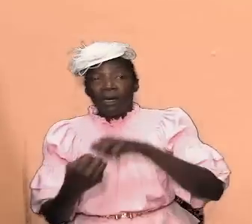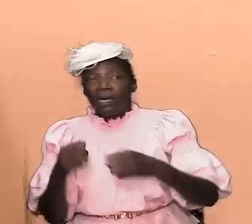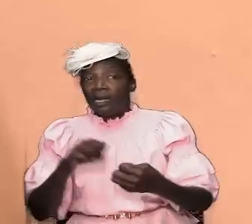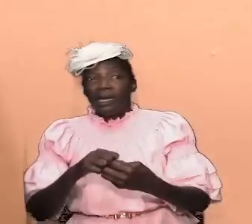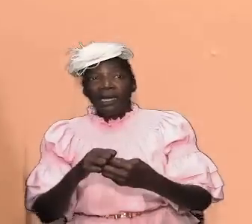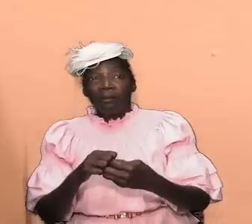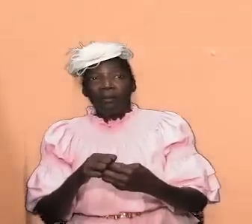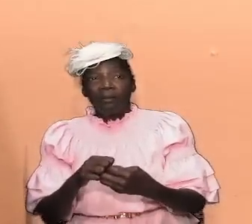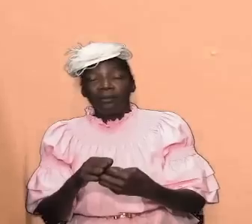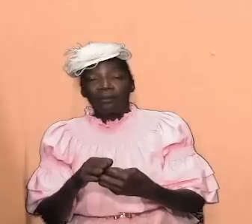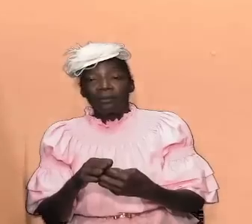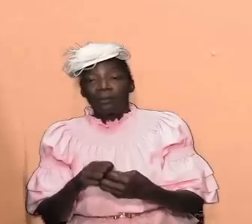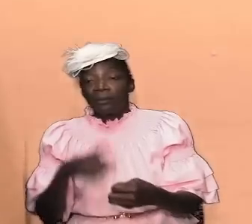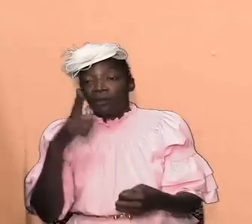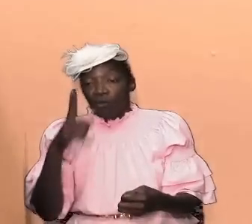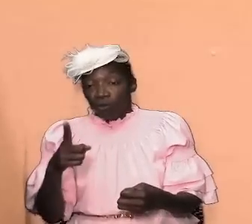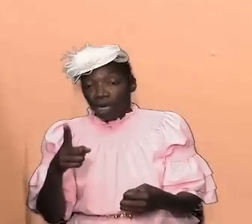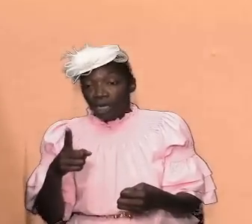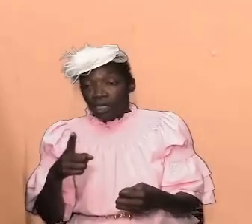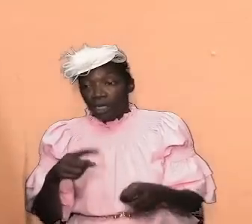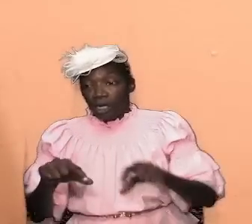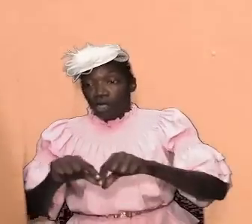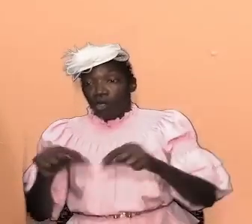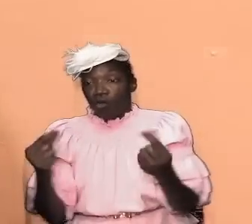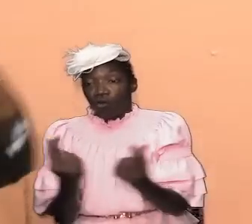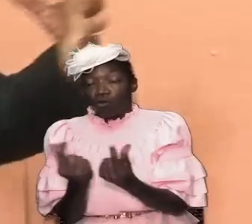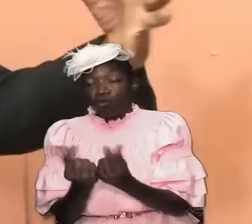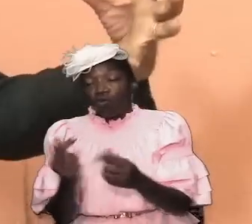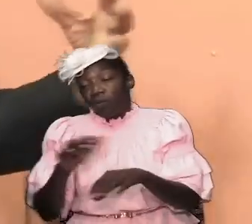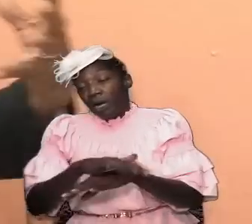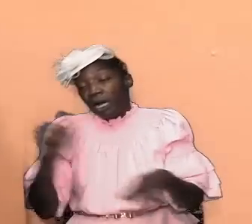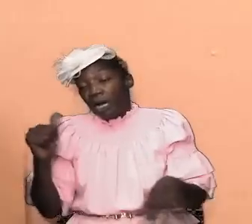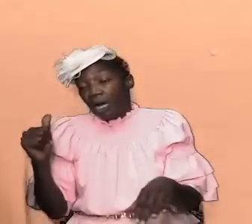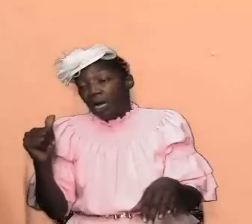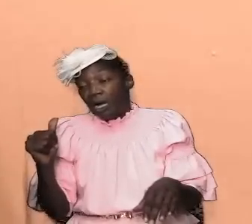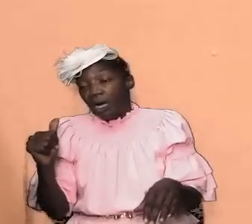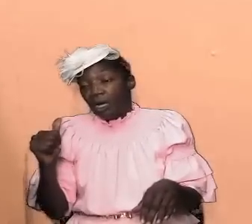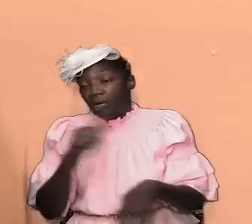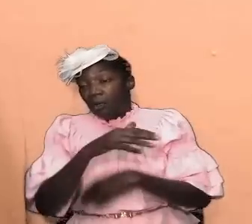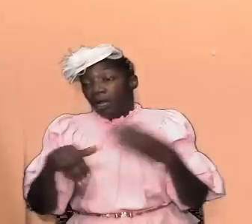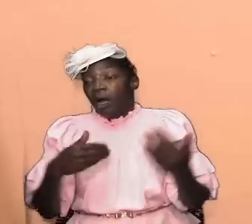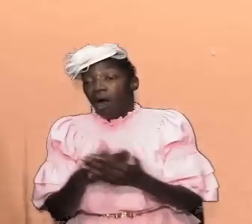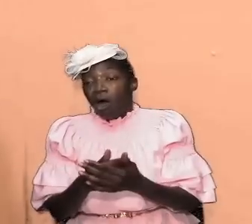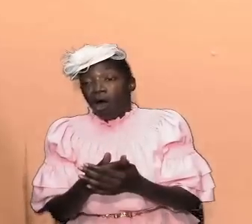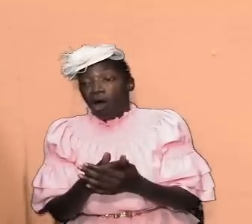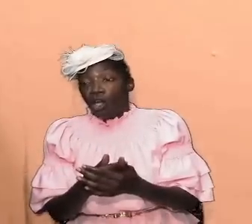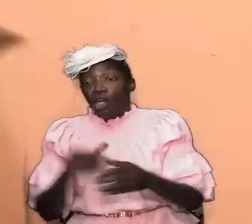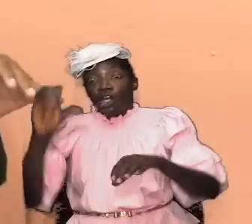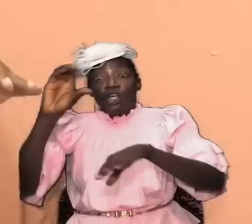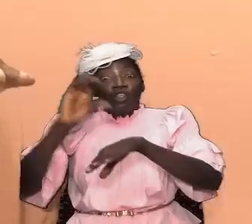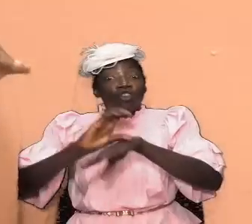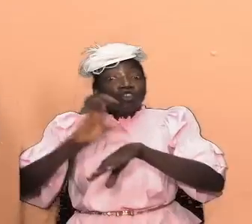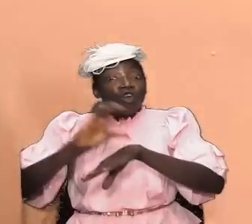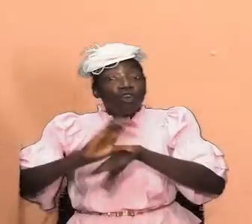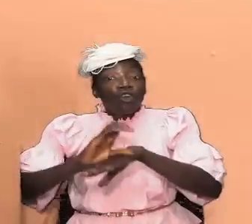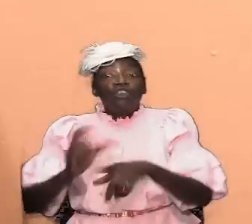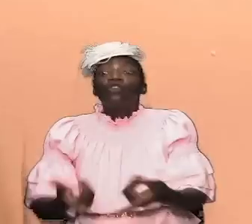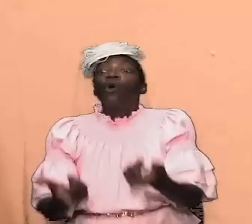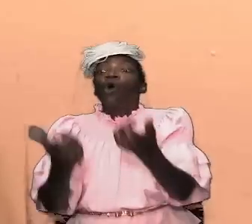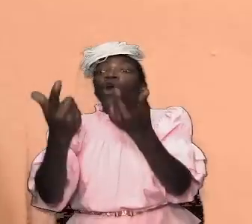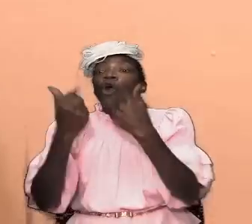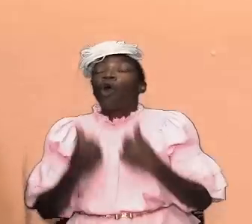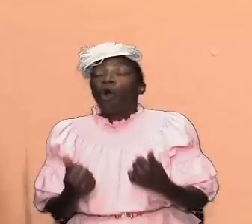that one religious group have made the call for all religions to come together put aside and